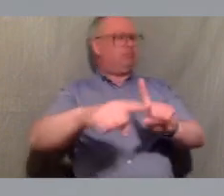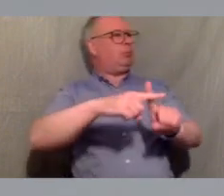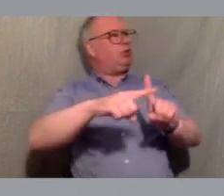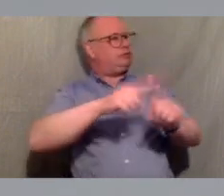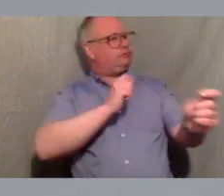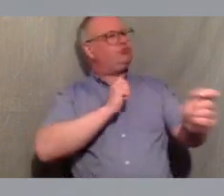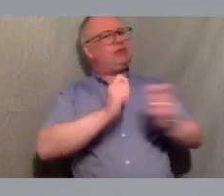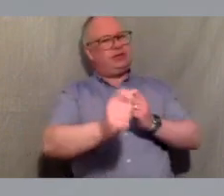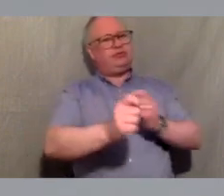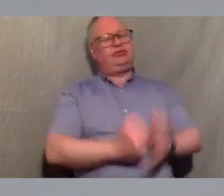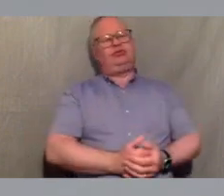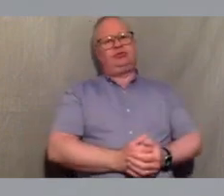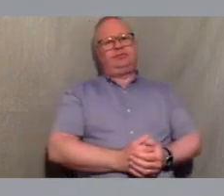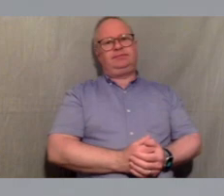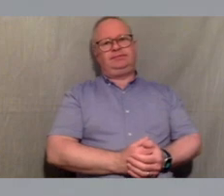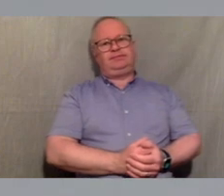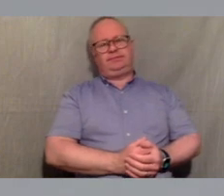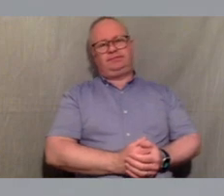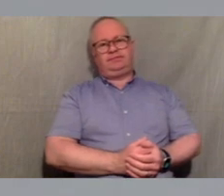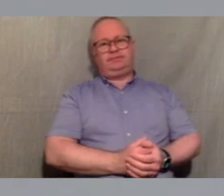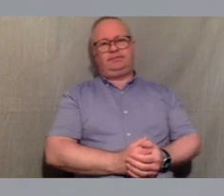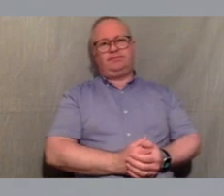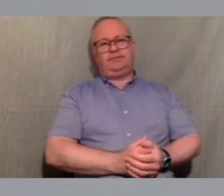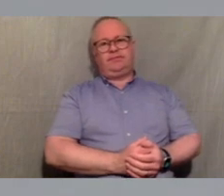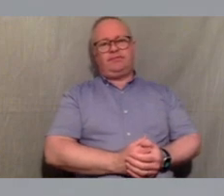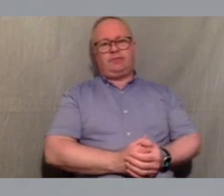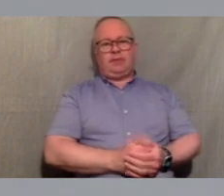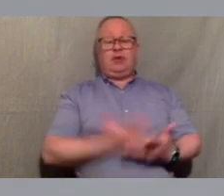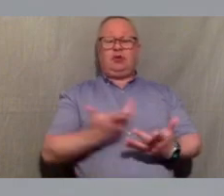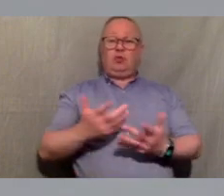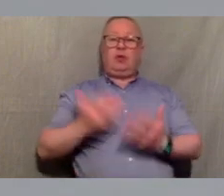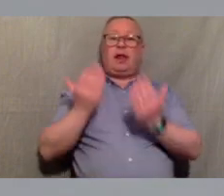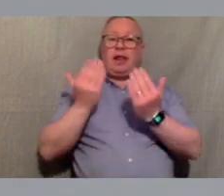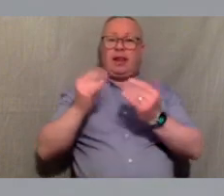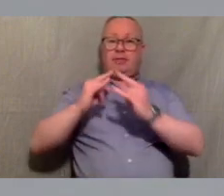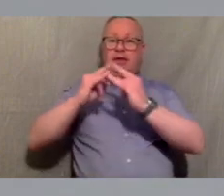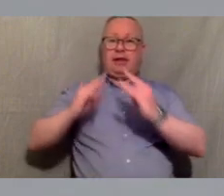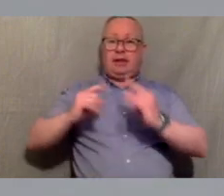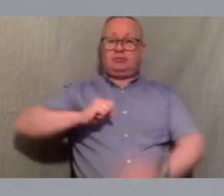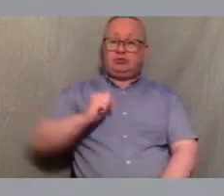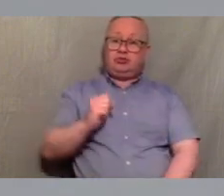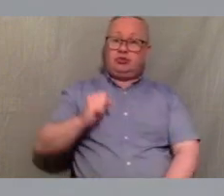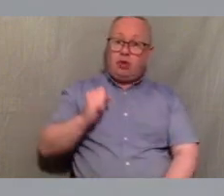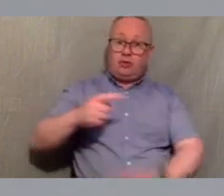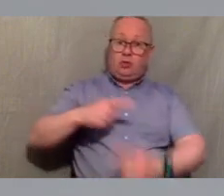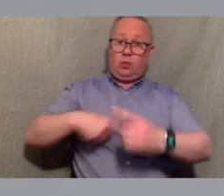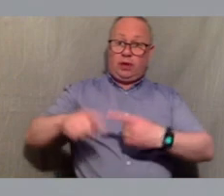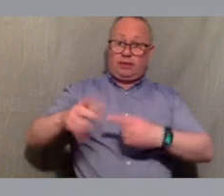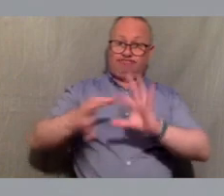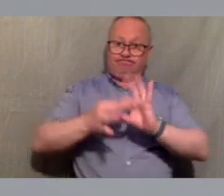so i'd like to start by saying something about climate camp scotland as a coalition as a network